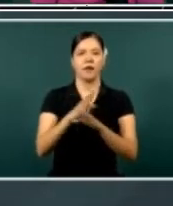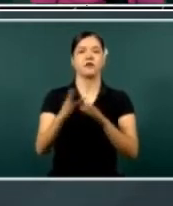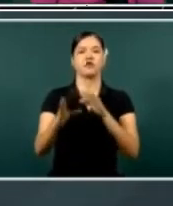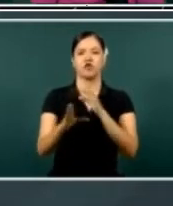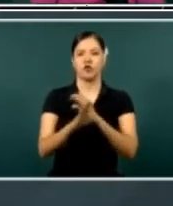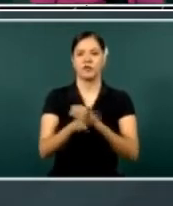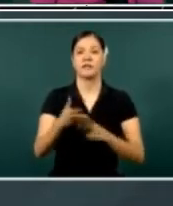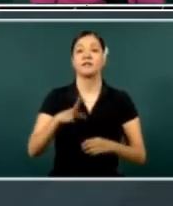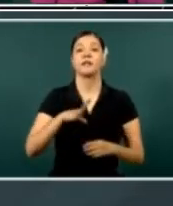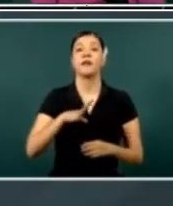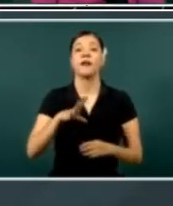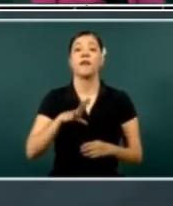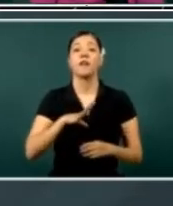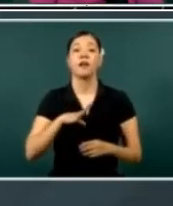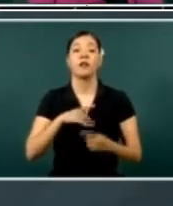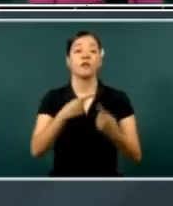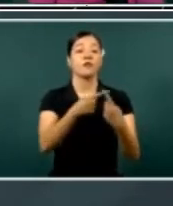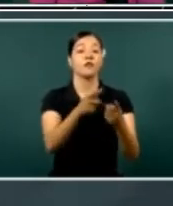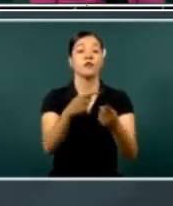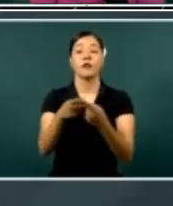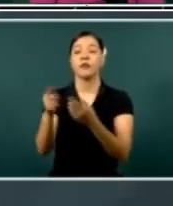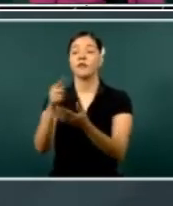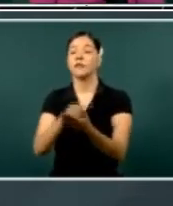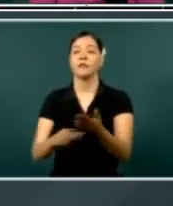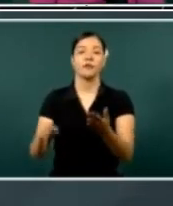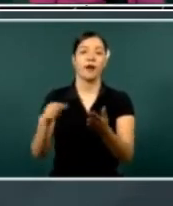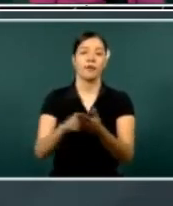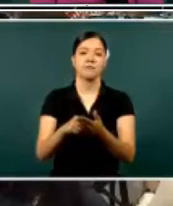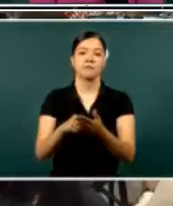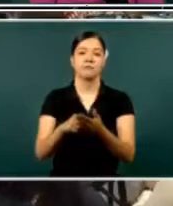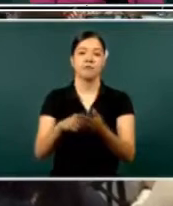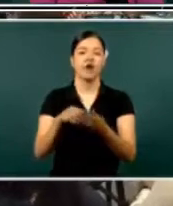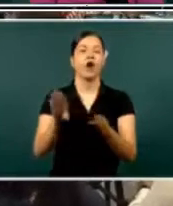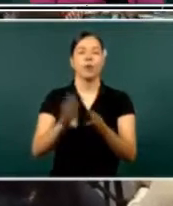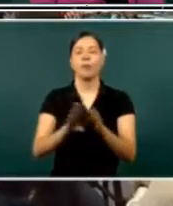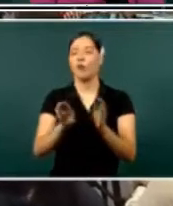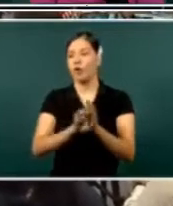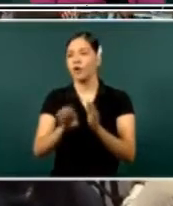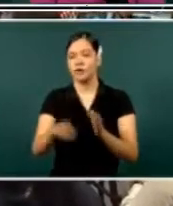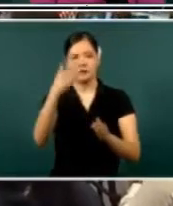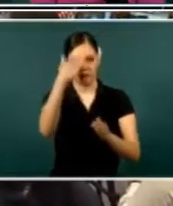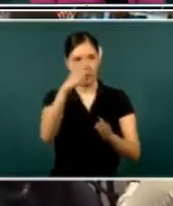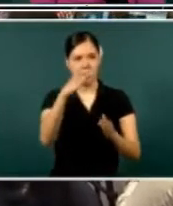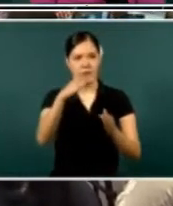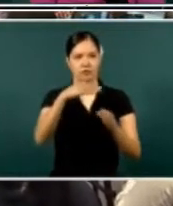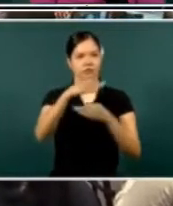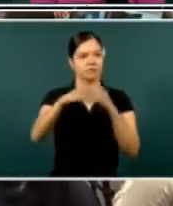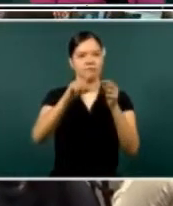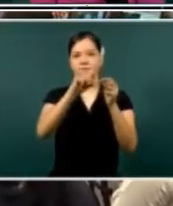our, uh, diversity of communities. And we all know that the country, uh,